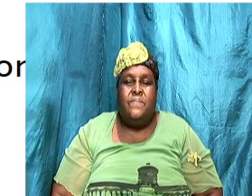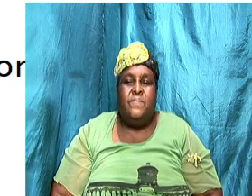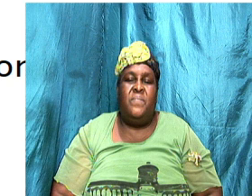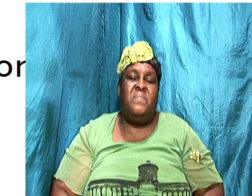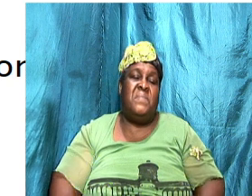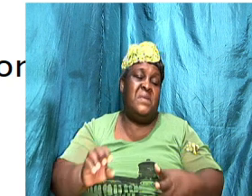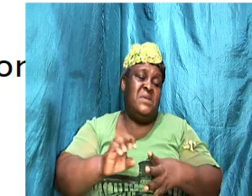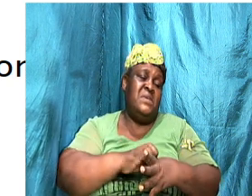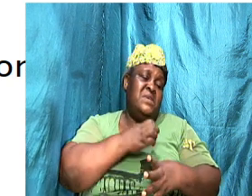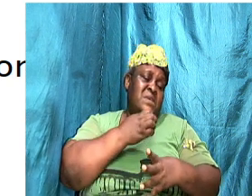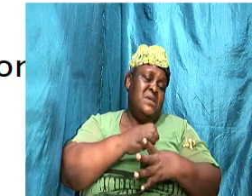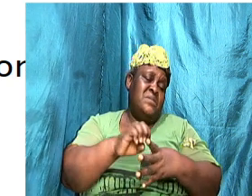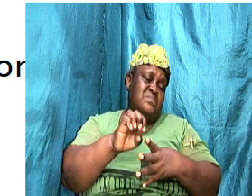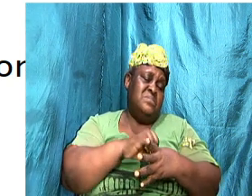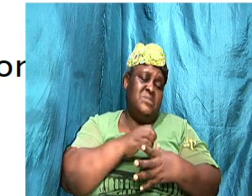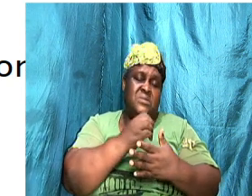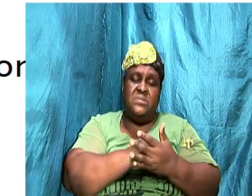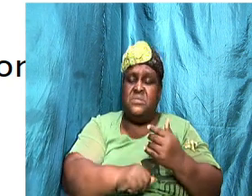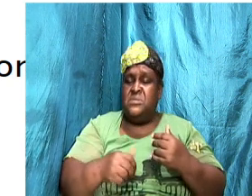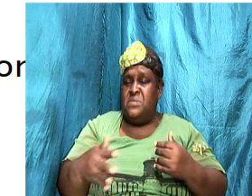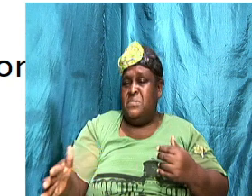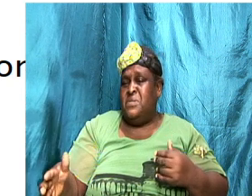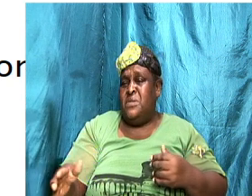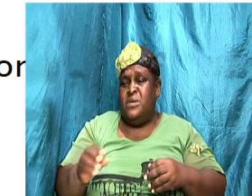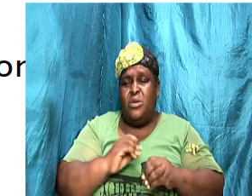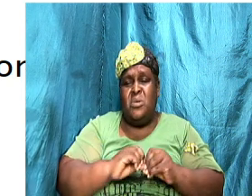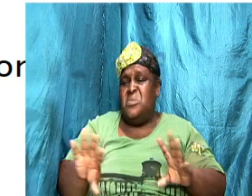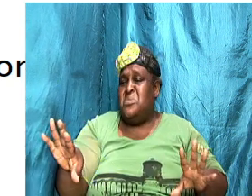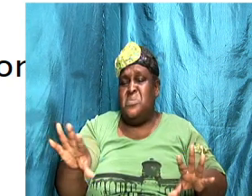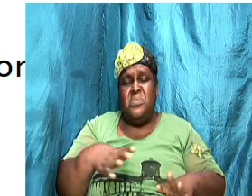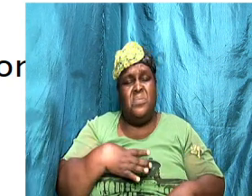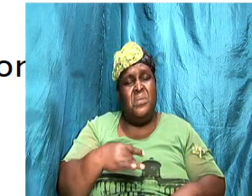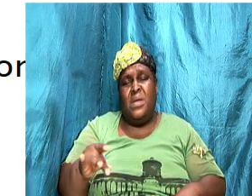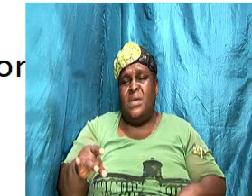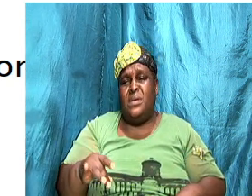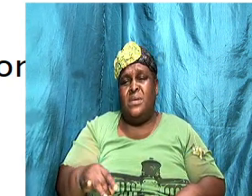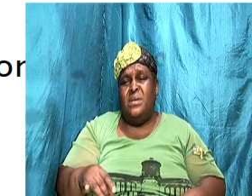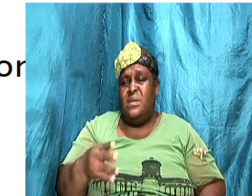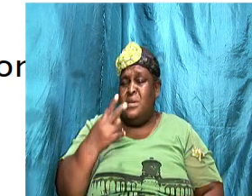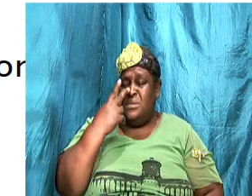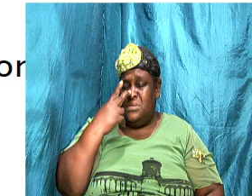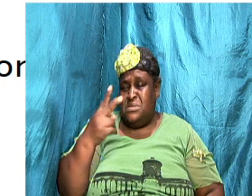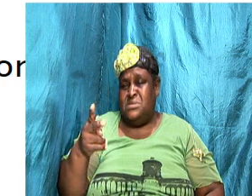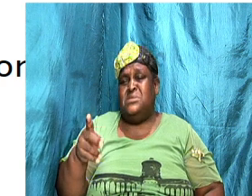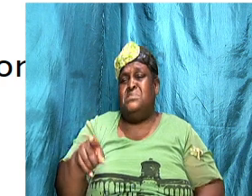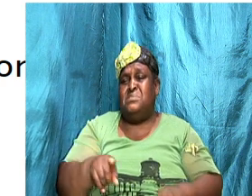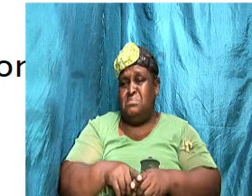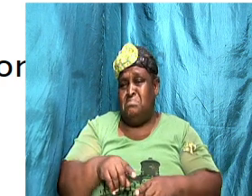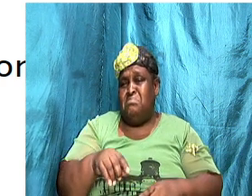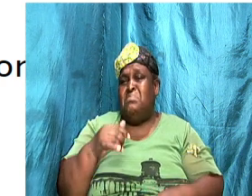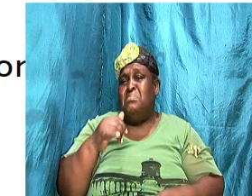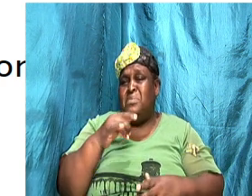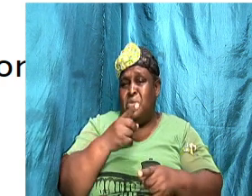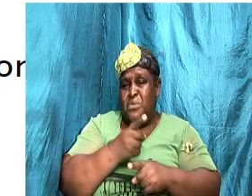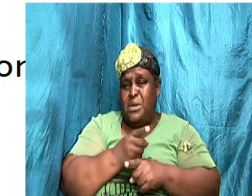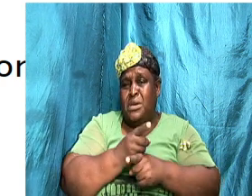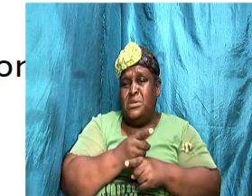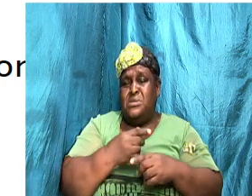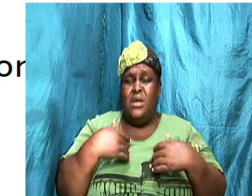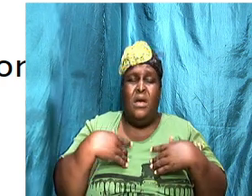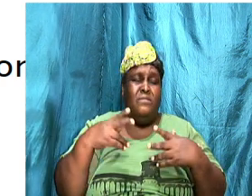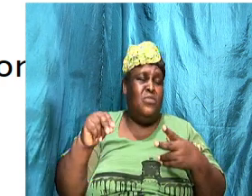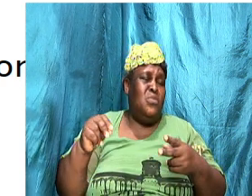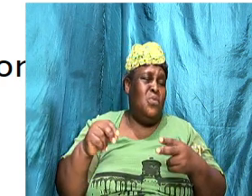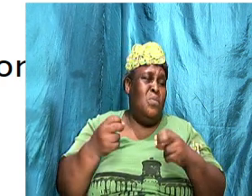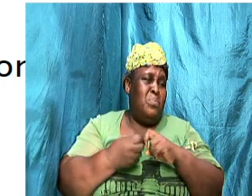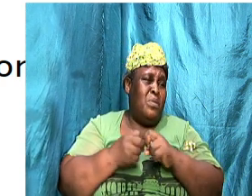even if it's something that you don't like it just seems like it is right you just have no problem with it there is so